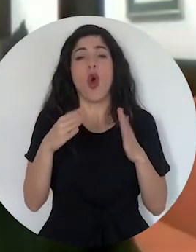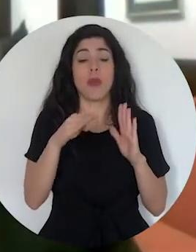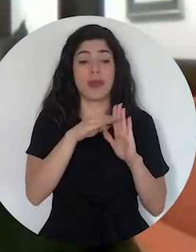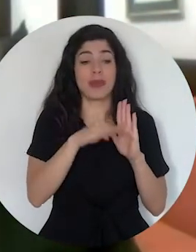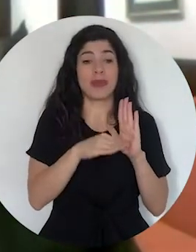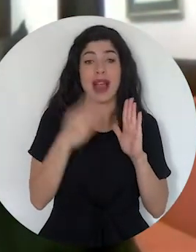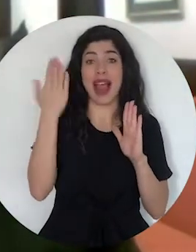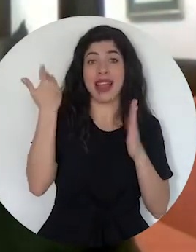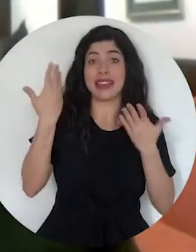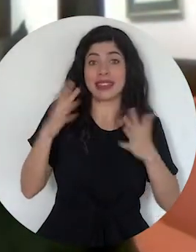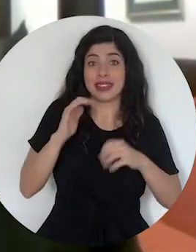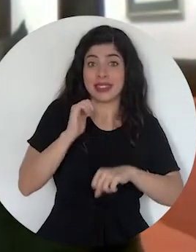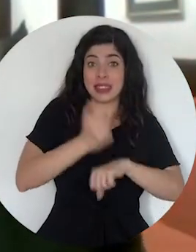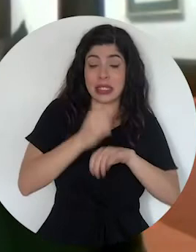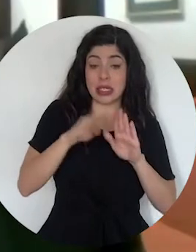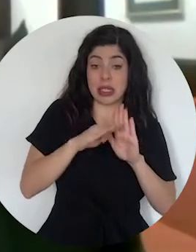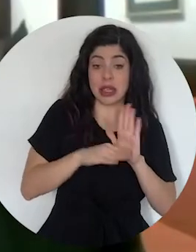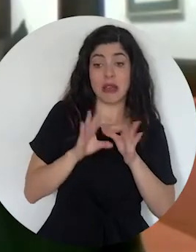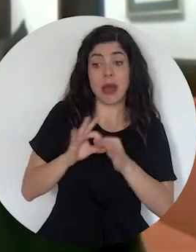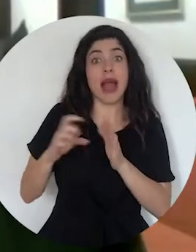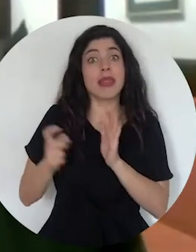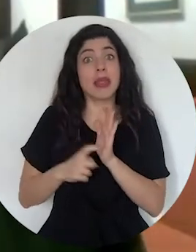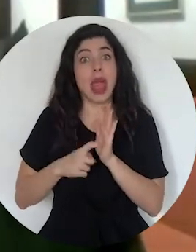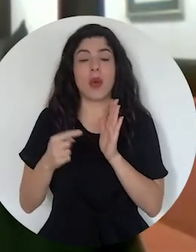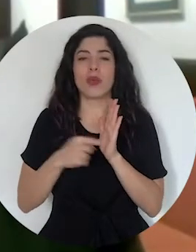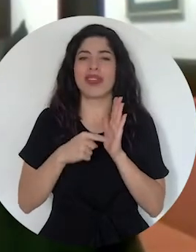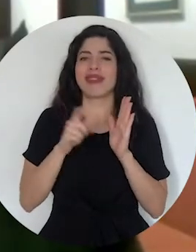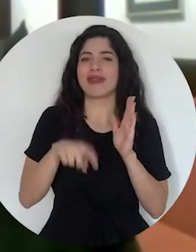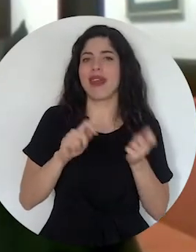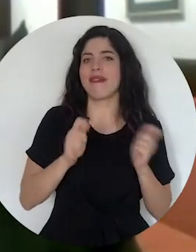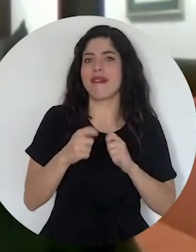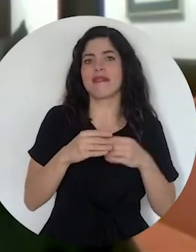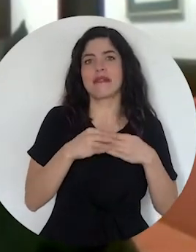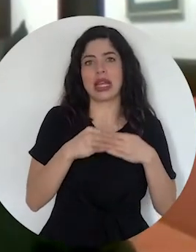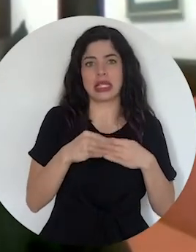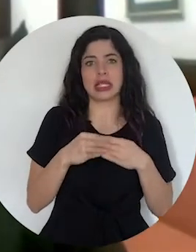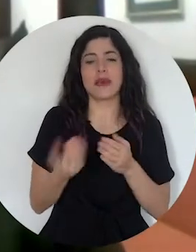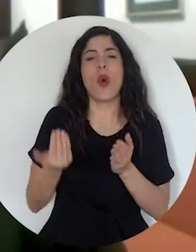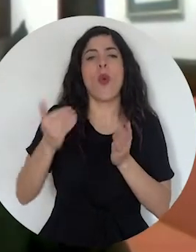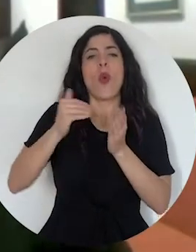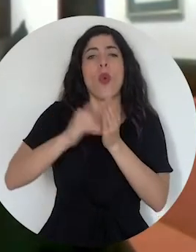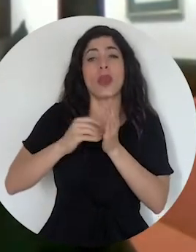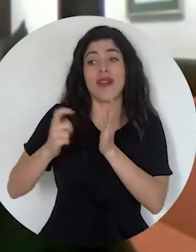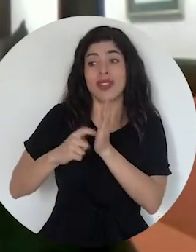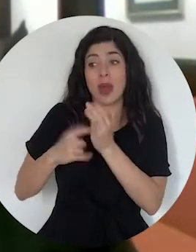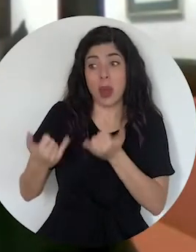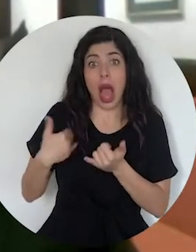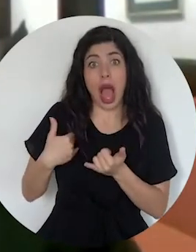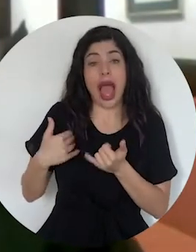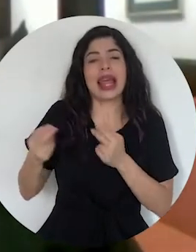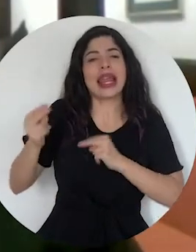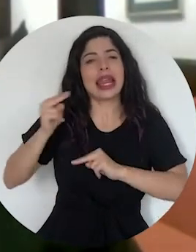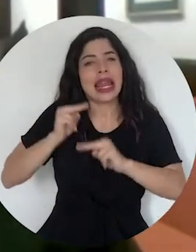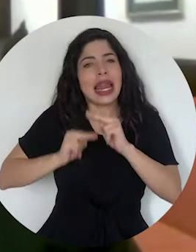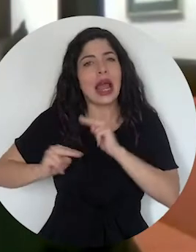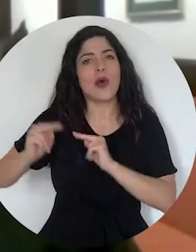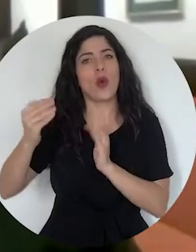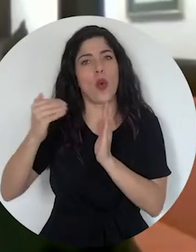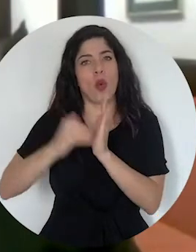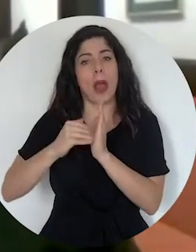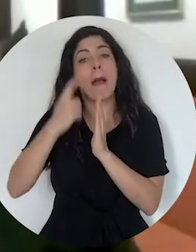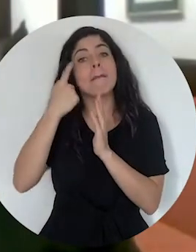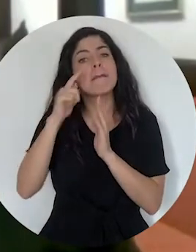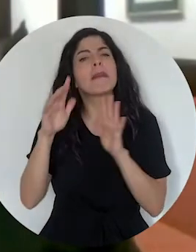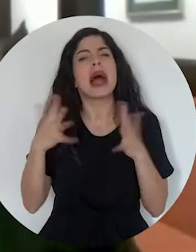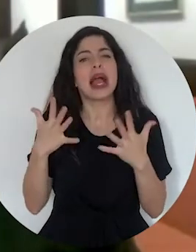utilizing the parameters established for debt. We have asked for renegotiations of current debt to address